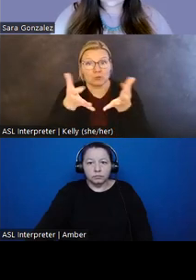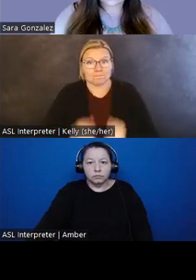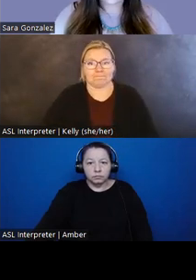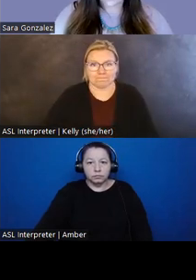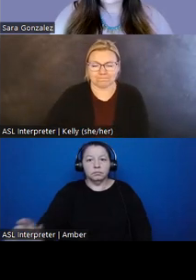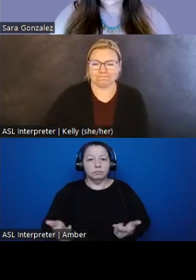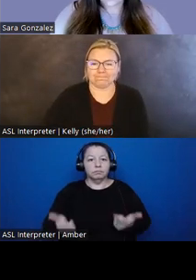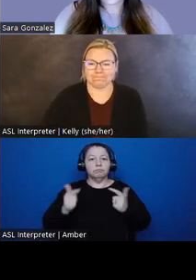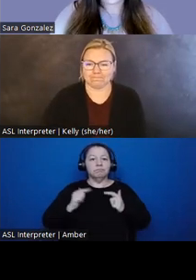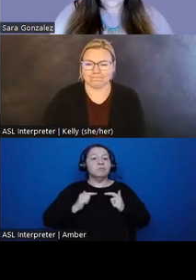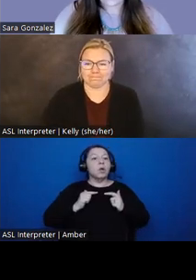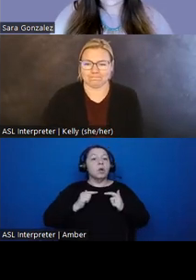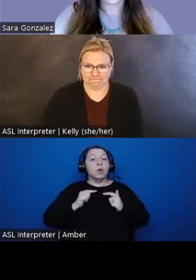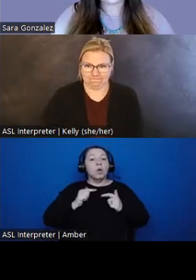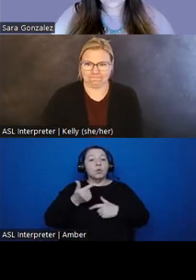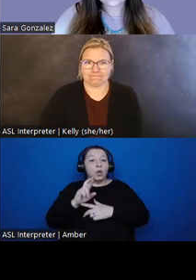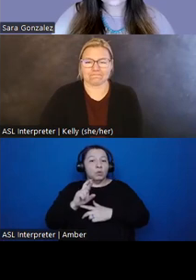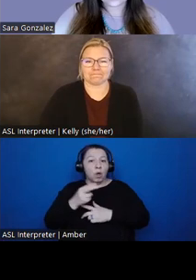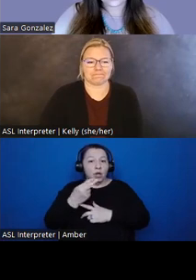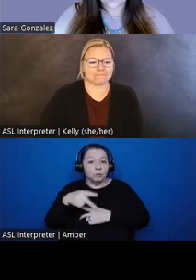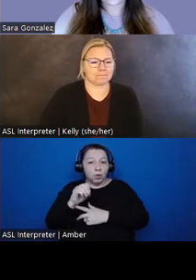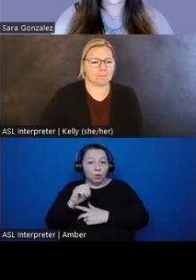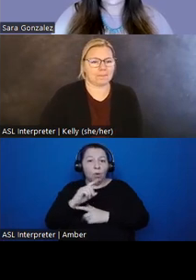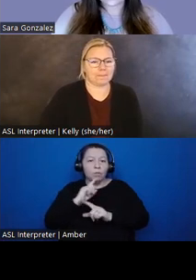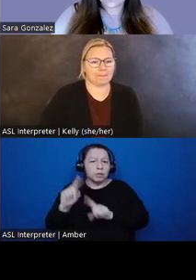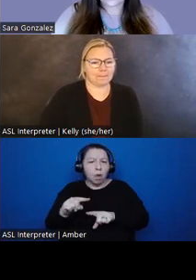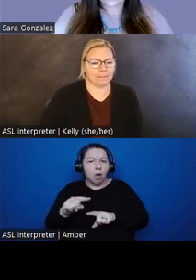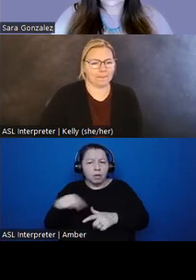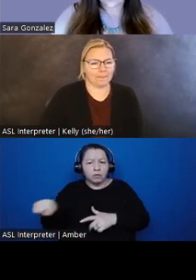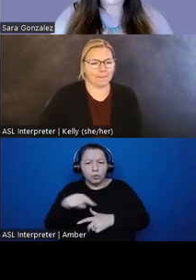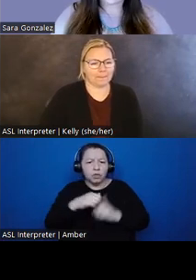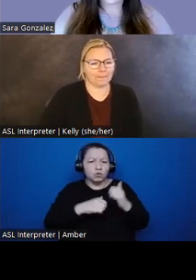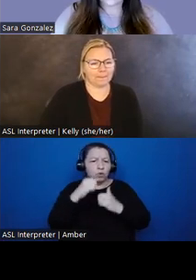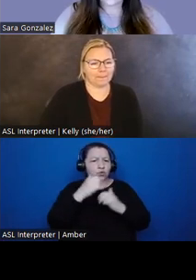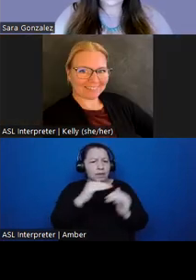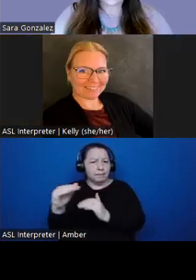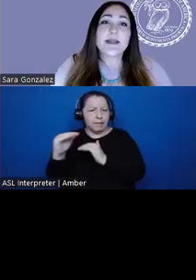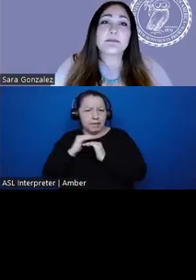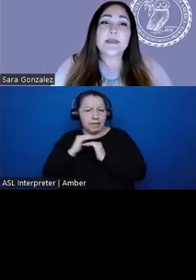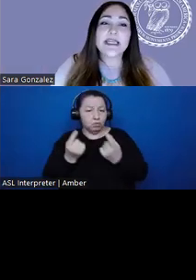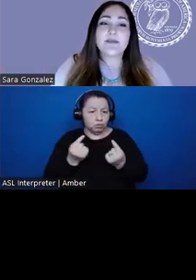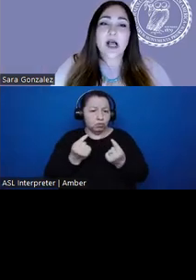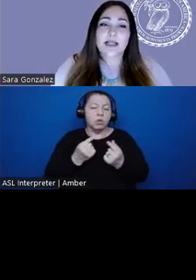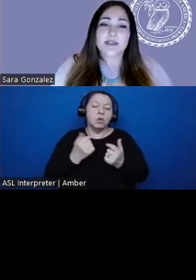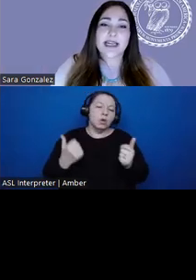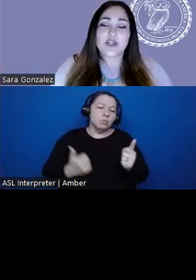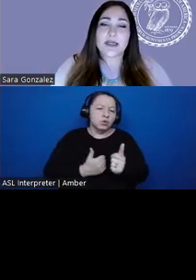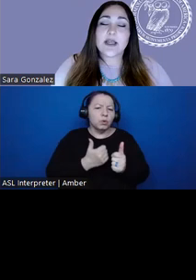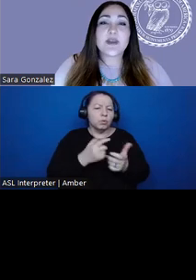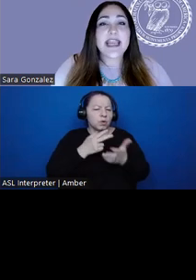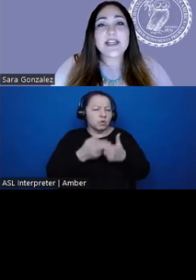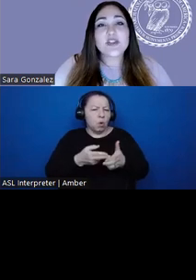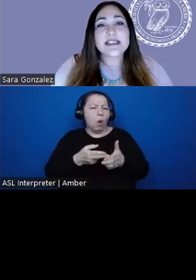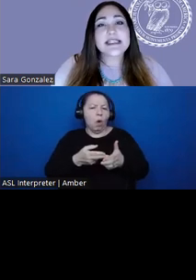The grand run HPO responds to these structural limitations by pursuing what it calls meaningful consultation